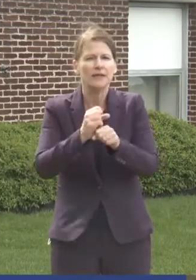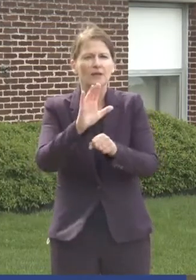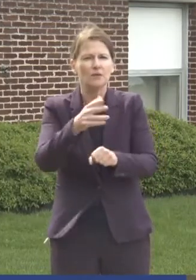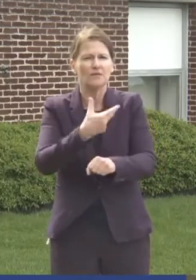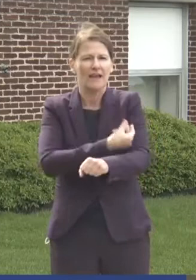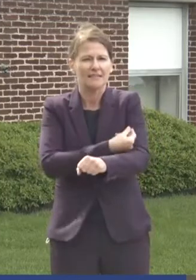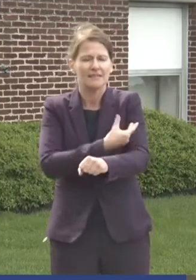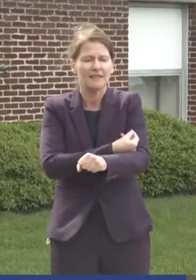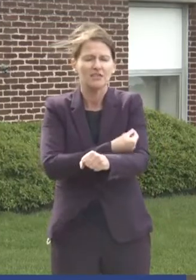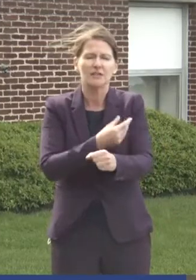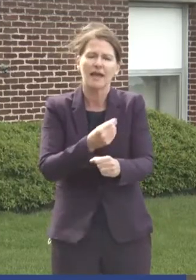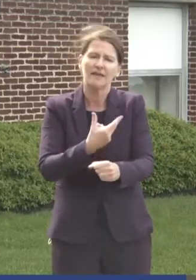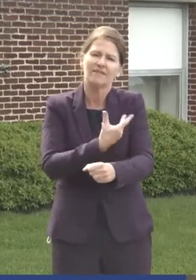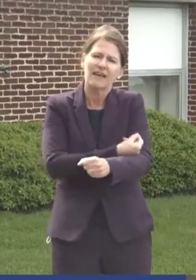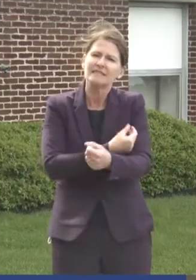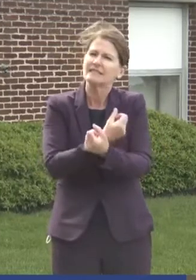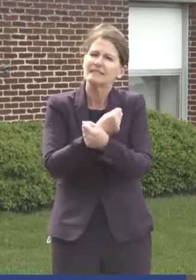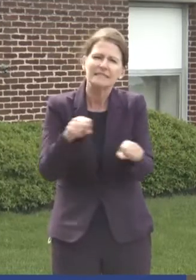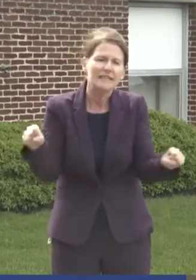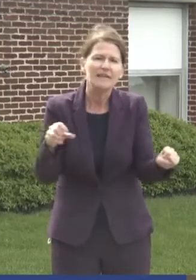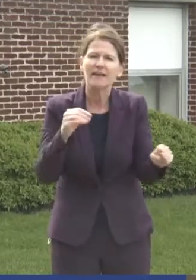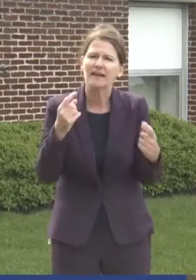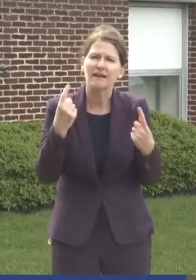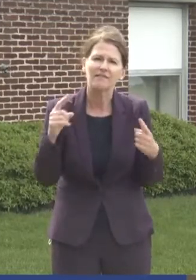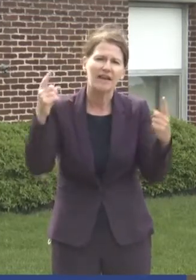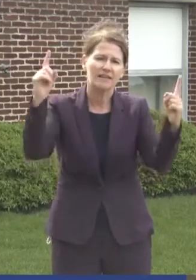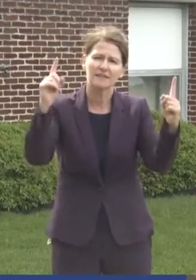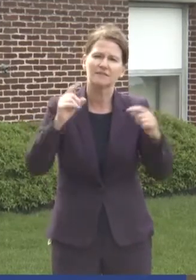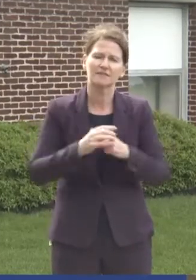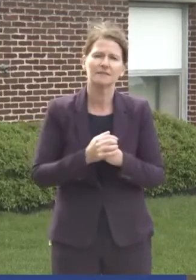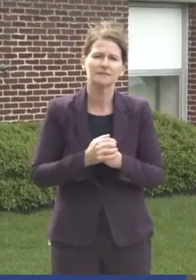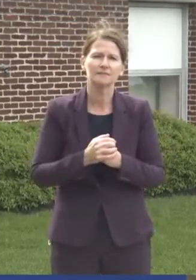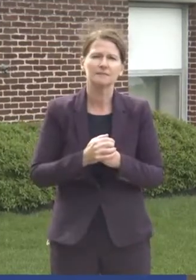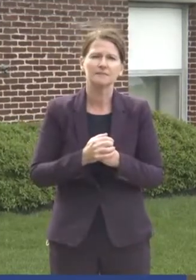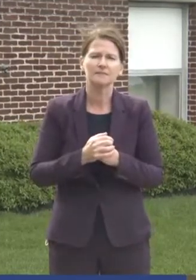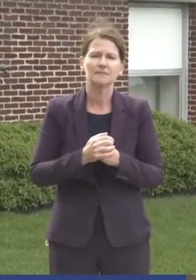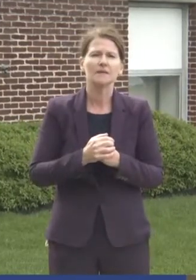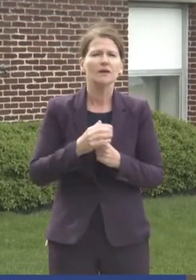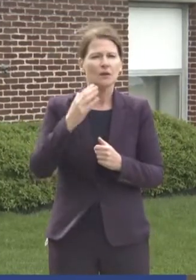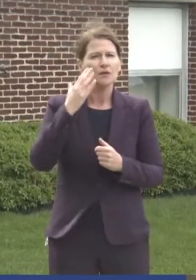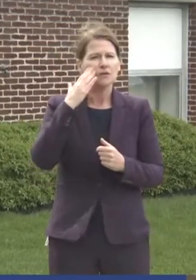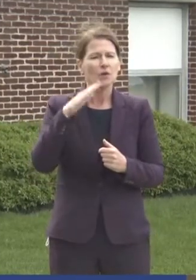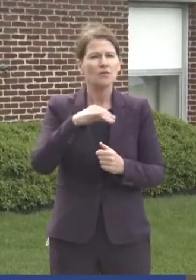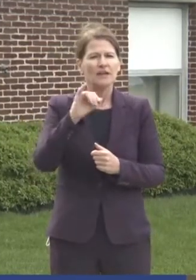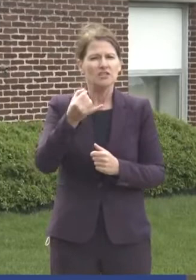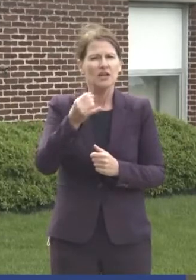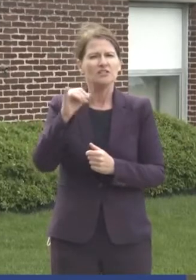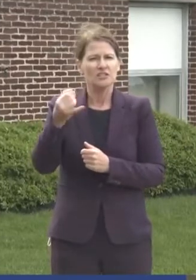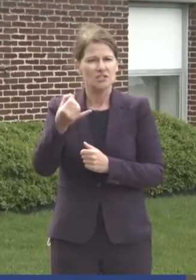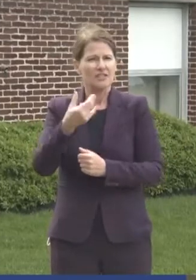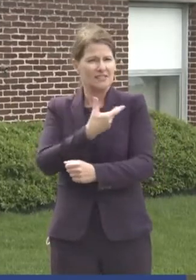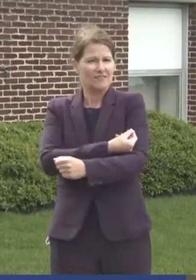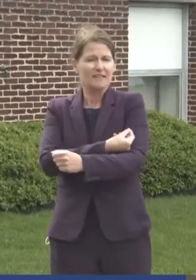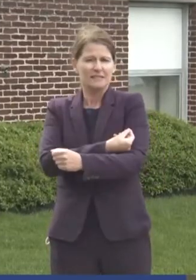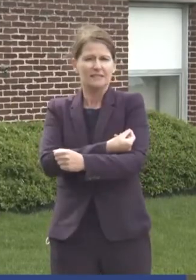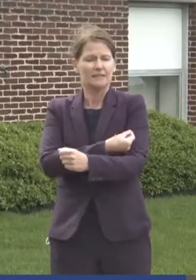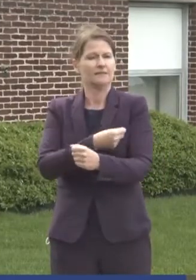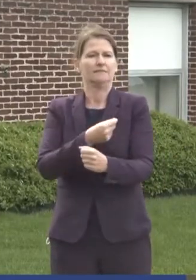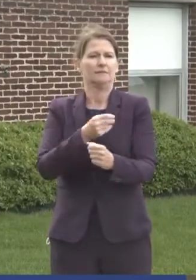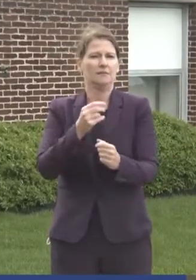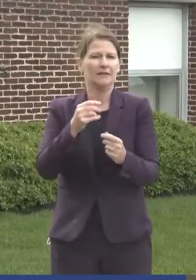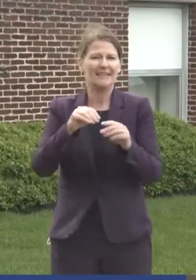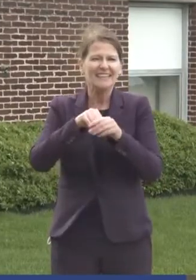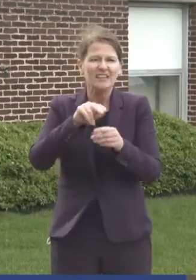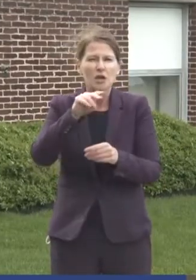and about vaccine safety and effectiveness. We know the Johnson and Johnson vaccine has been in the